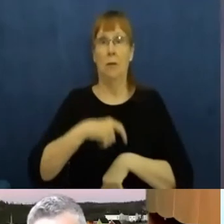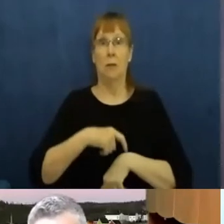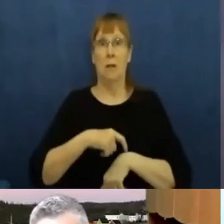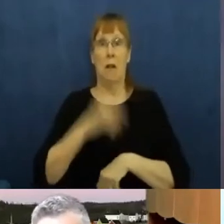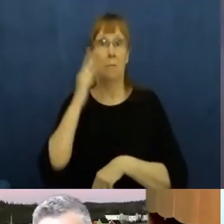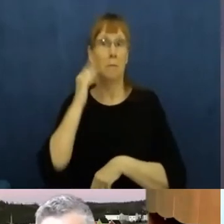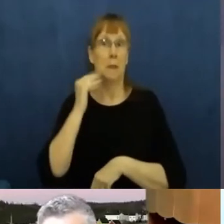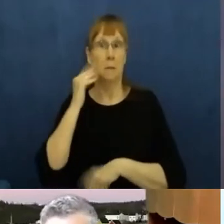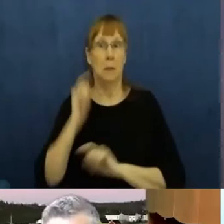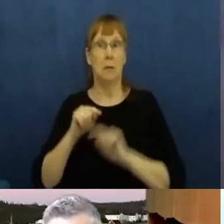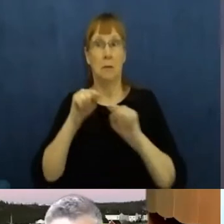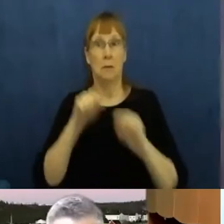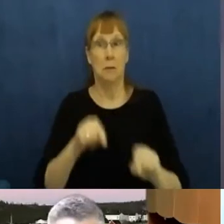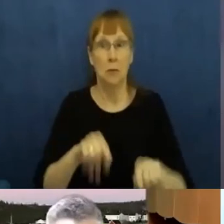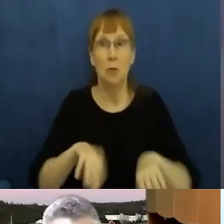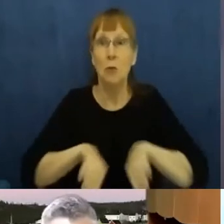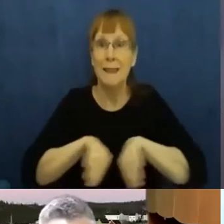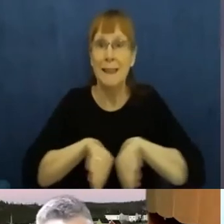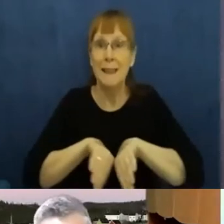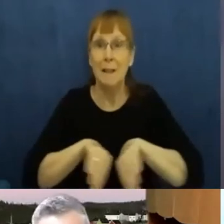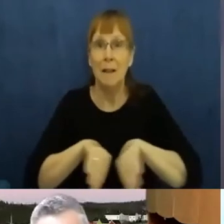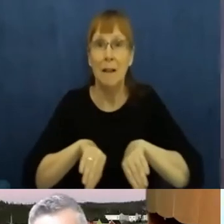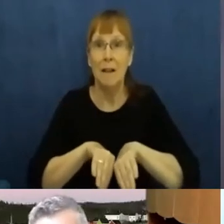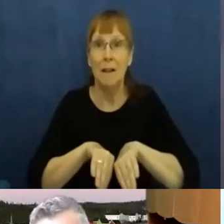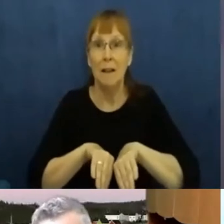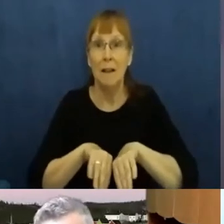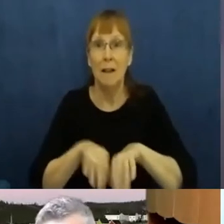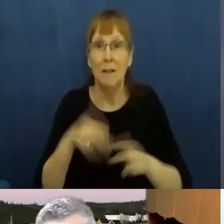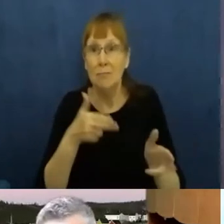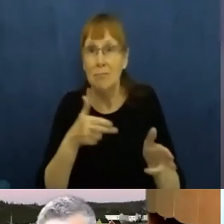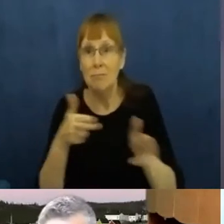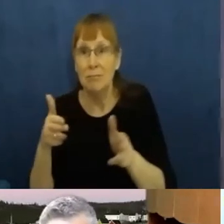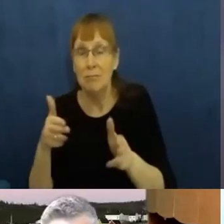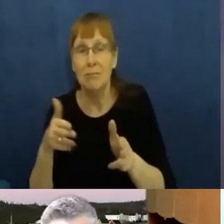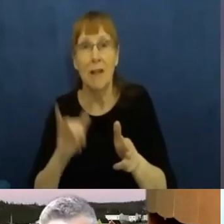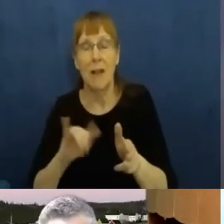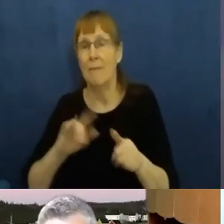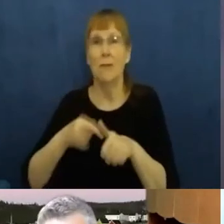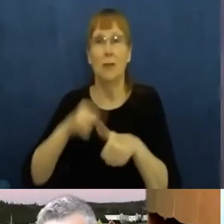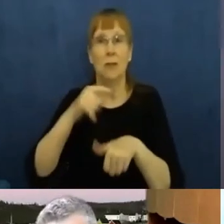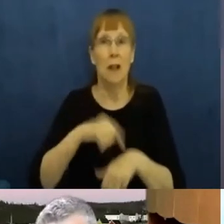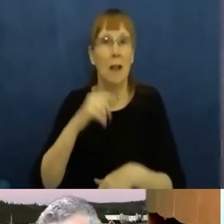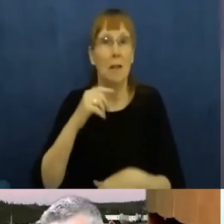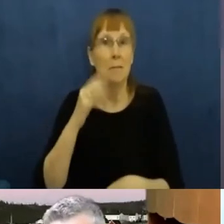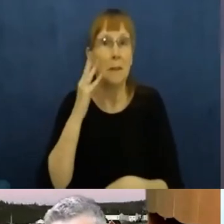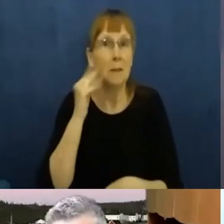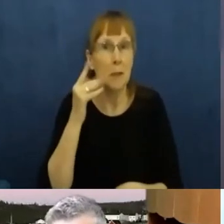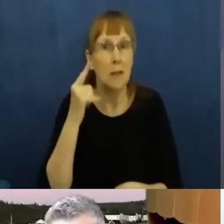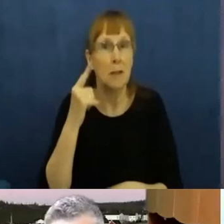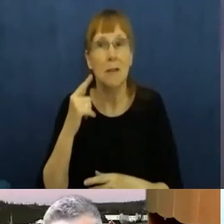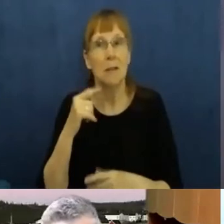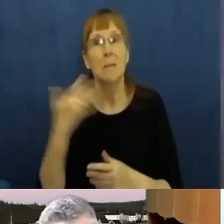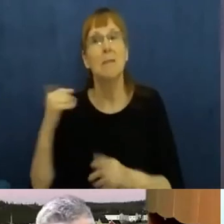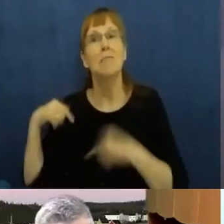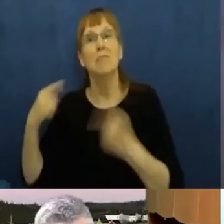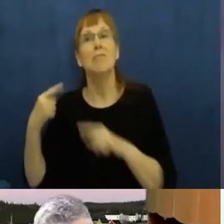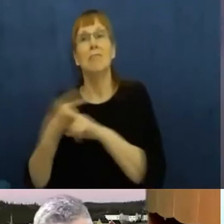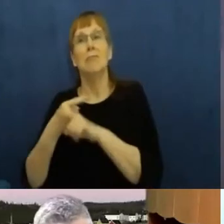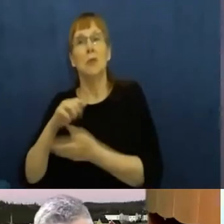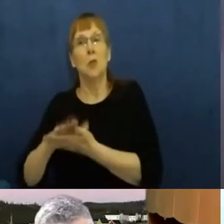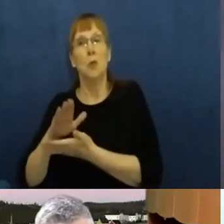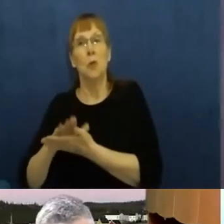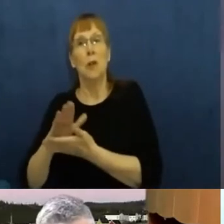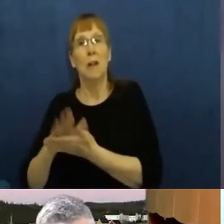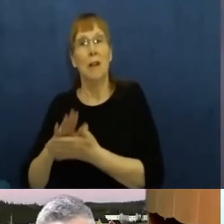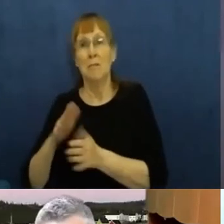school. So, uh, I think it was important for us to acknowledge that aspect of it as well, that, uh, there was certainly, uh,